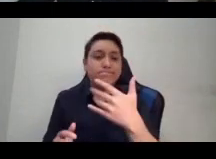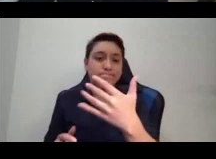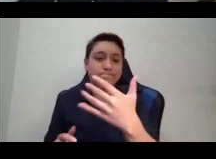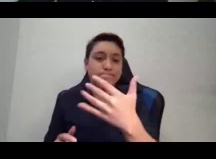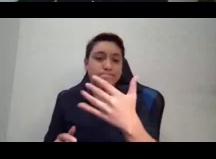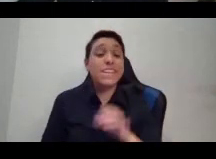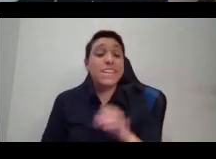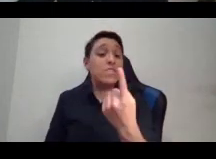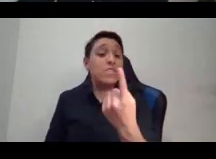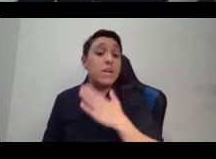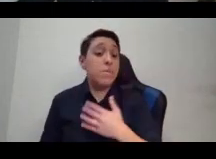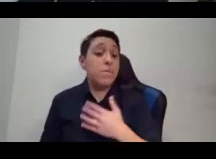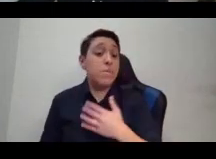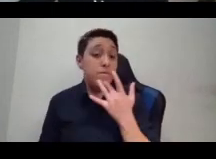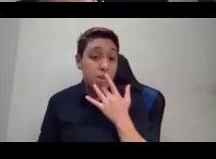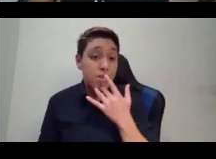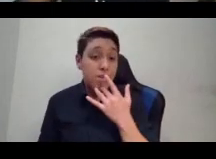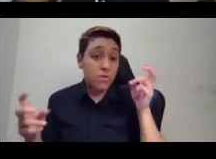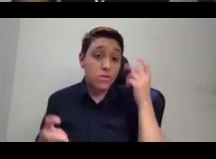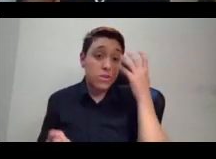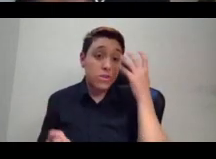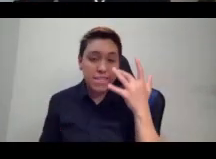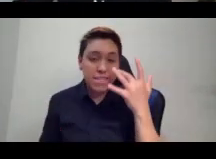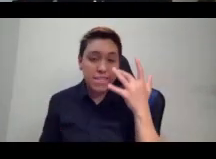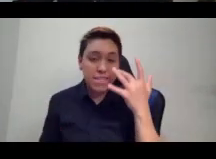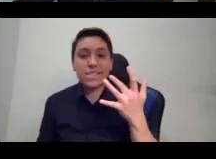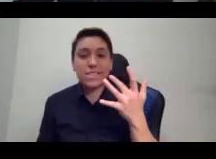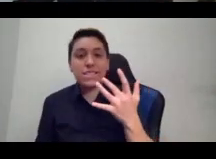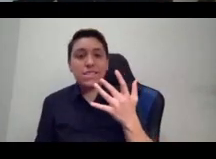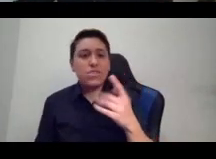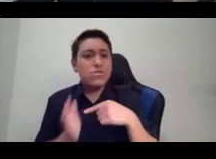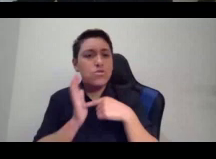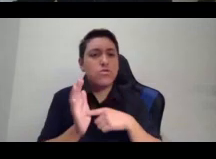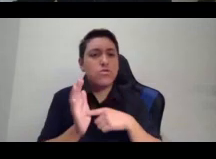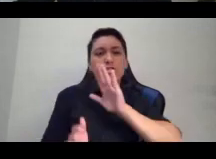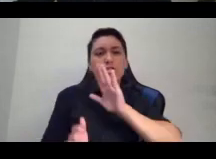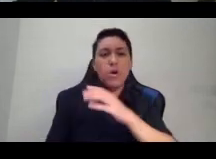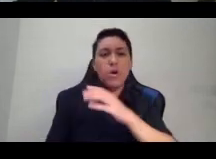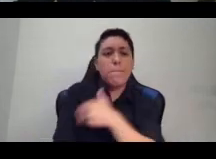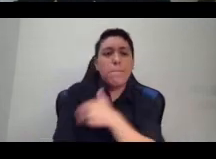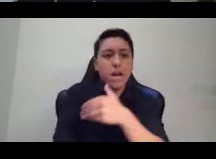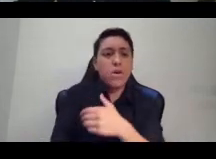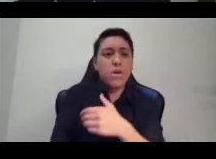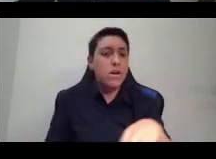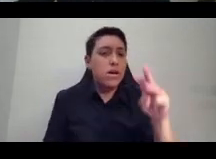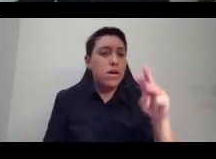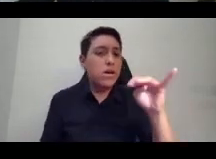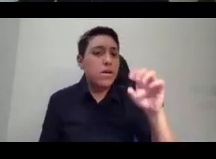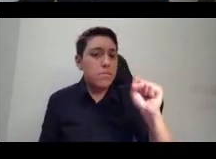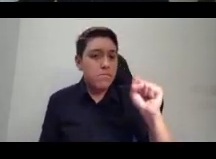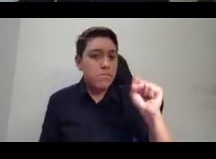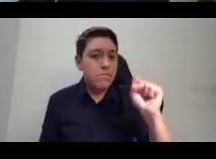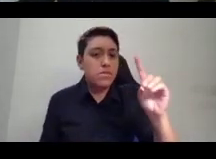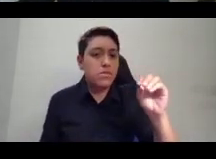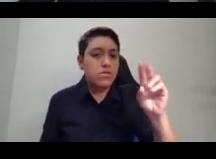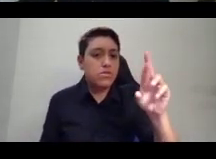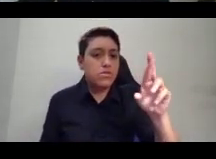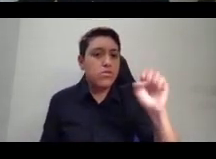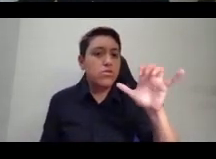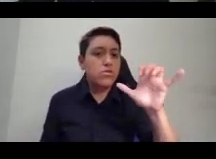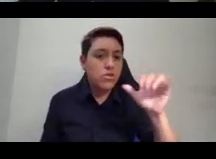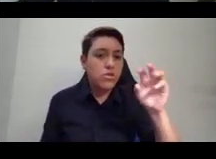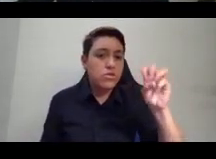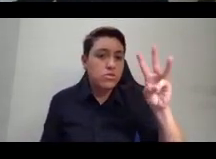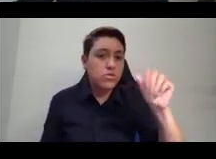proven by the fact that when they, Miss Dorsey Swann, was arrested, actually,